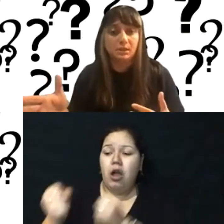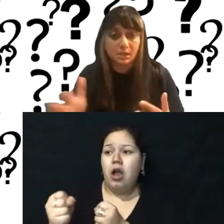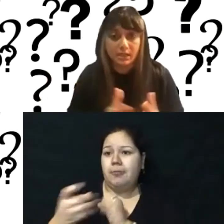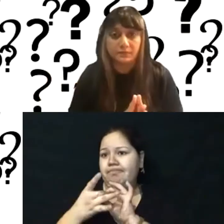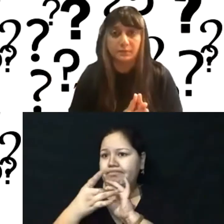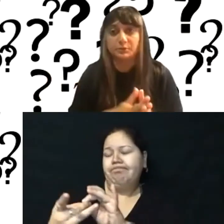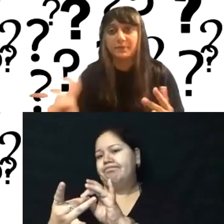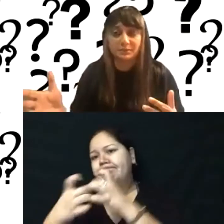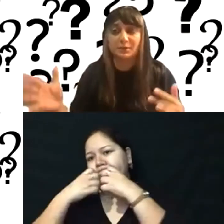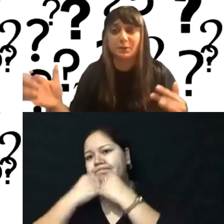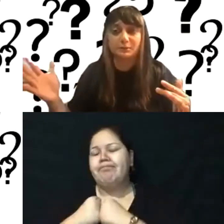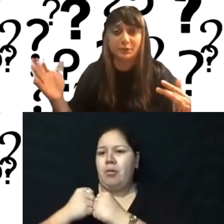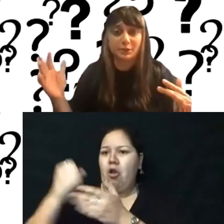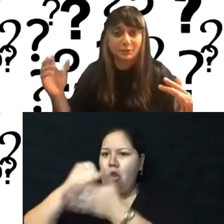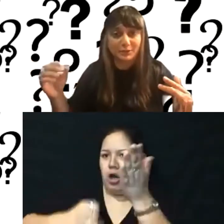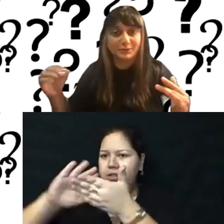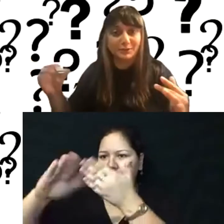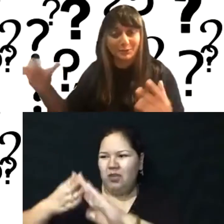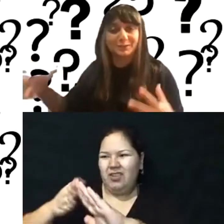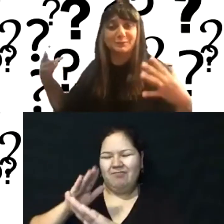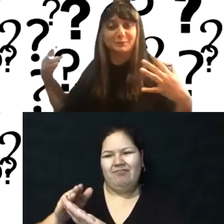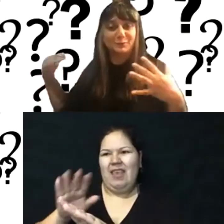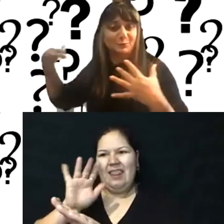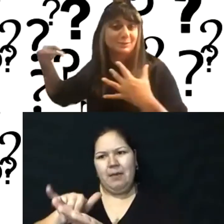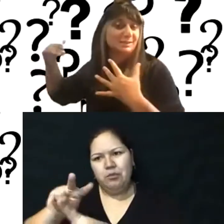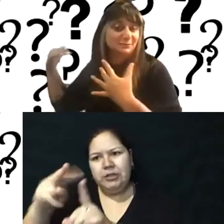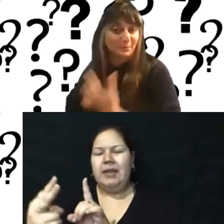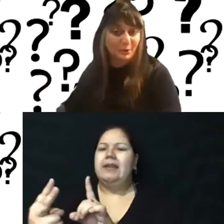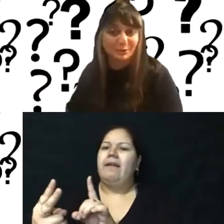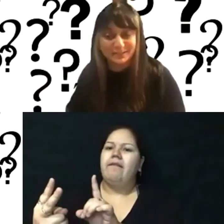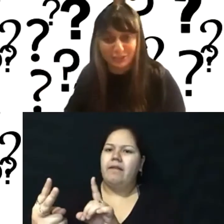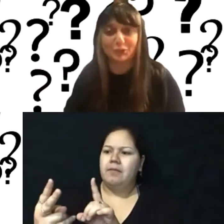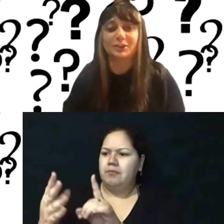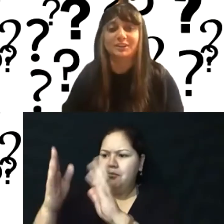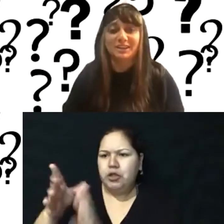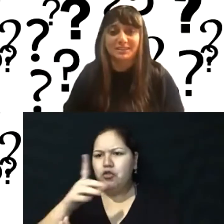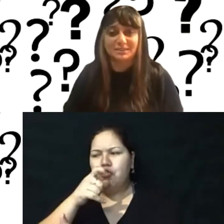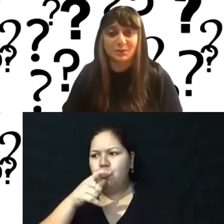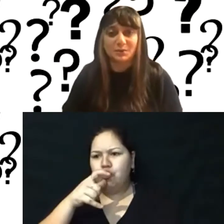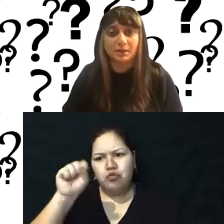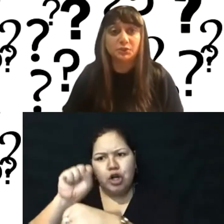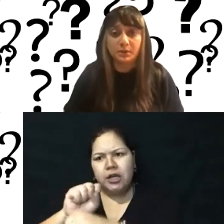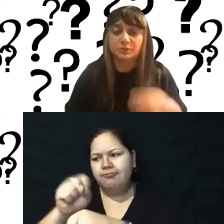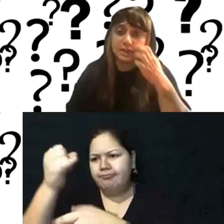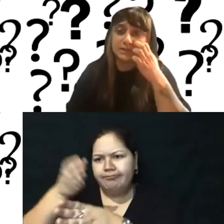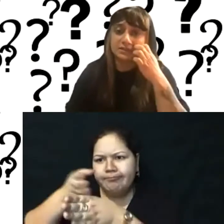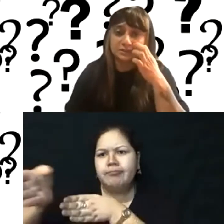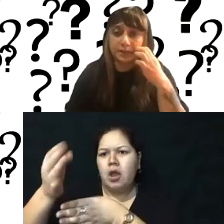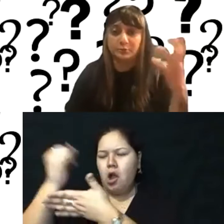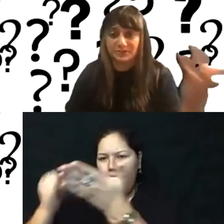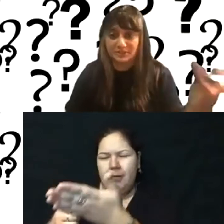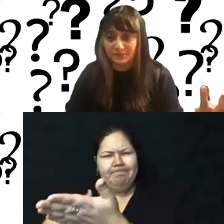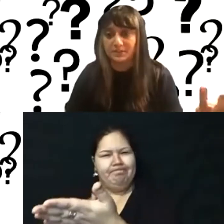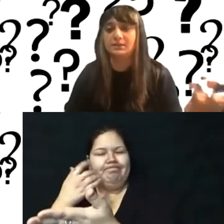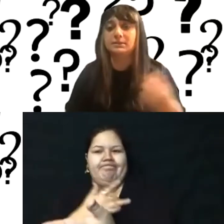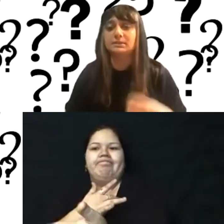community and the perspective of the client who is from the arts sector. And so I do understand that the